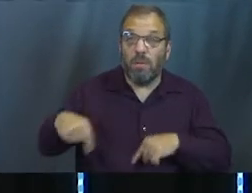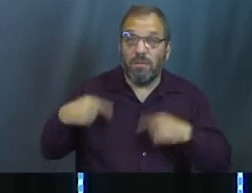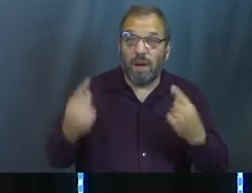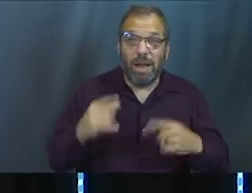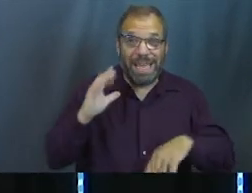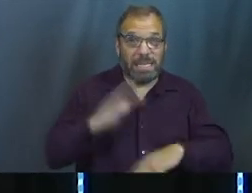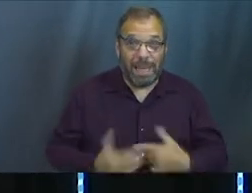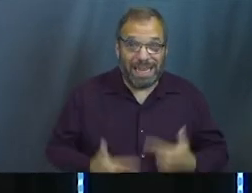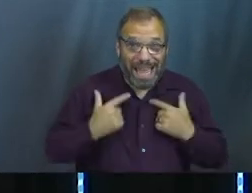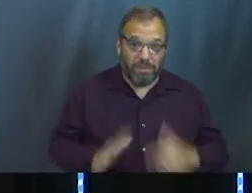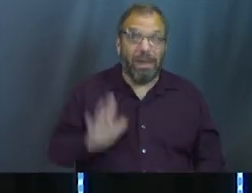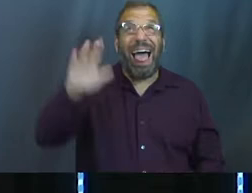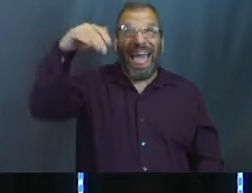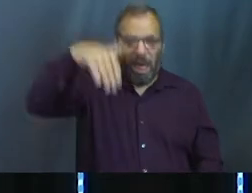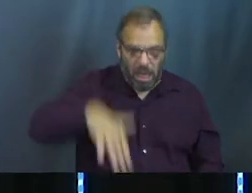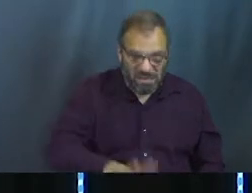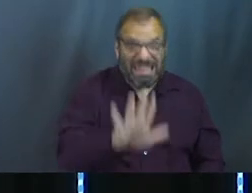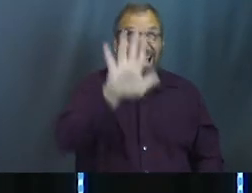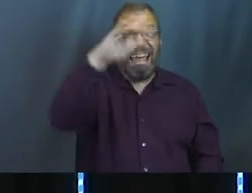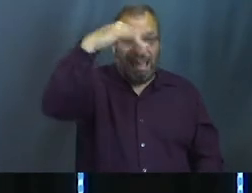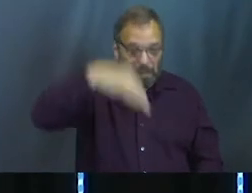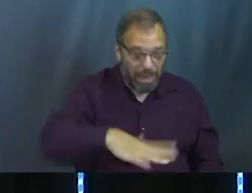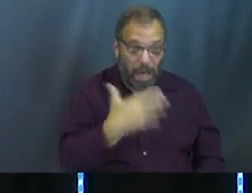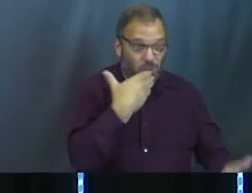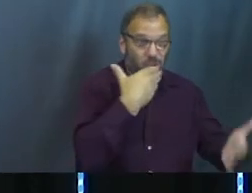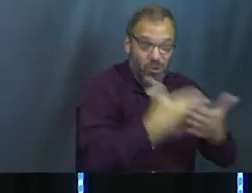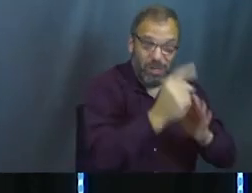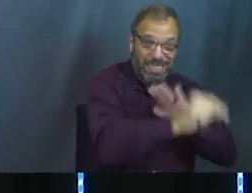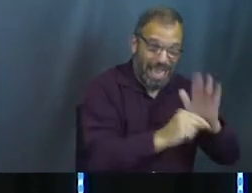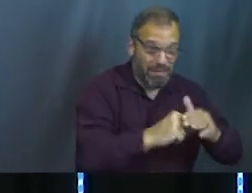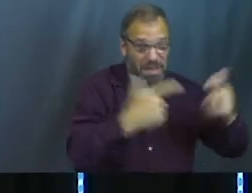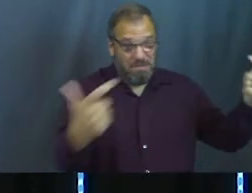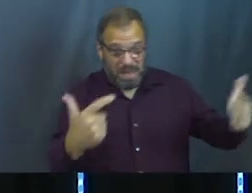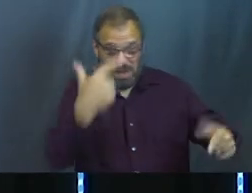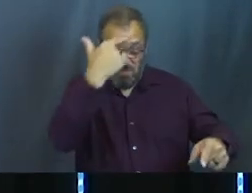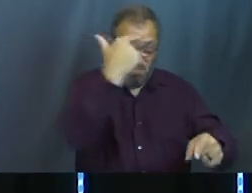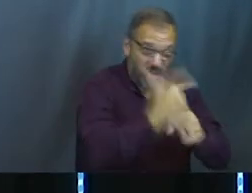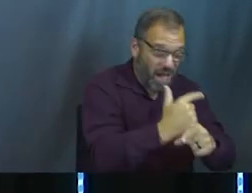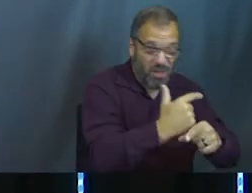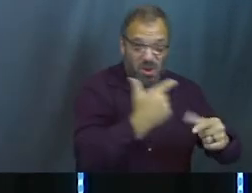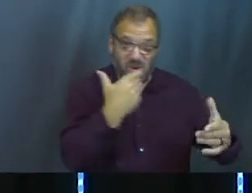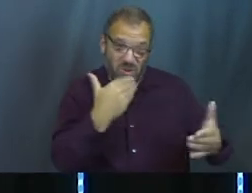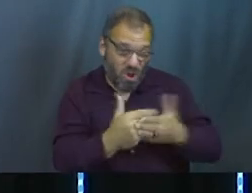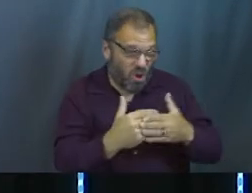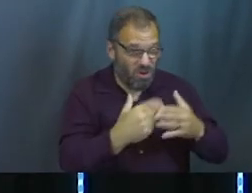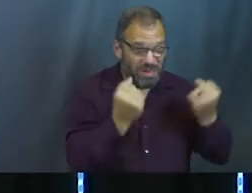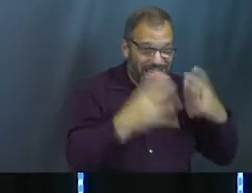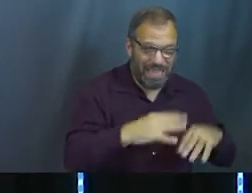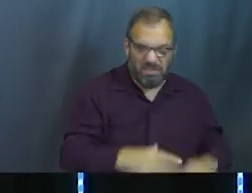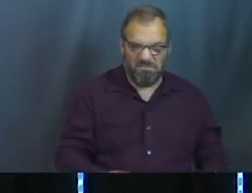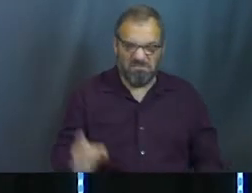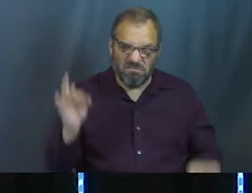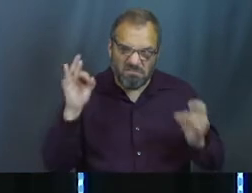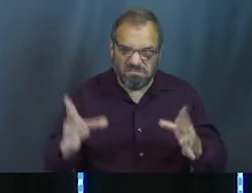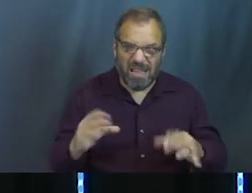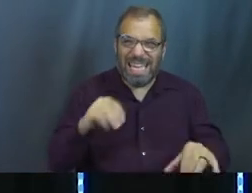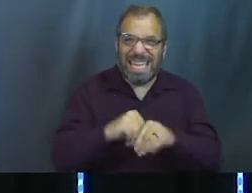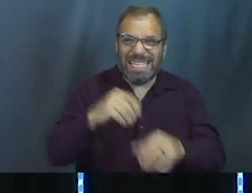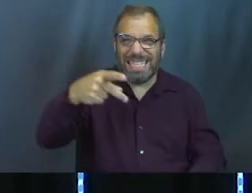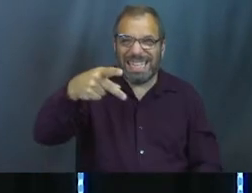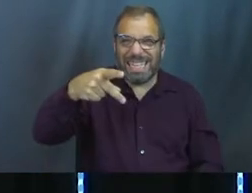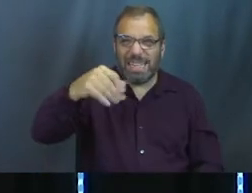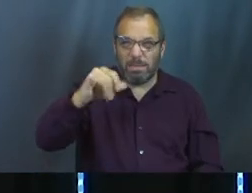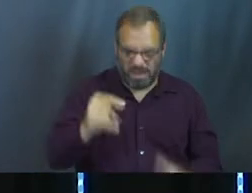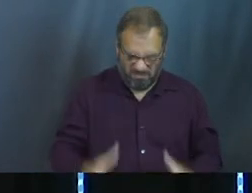been a roller coaster. You know what I'm saying? It's got really good moments. He's the big brother. He's the brother with the coat of many colors, and then they hate him, and he's in the pit,